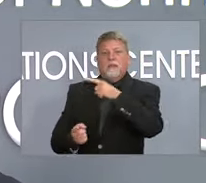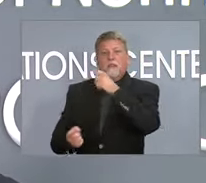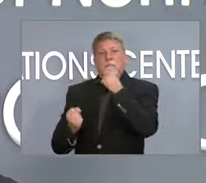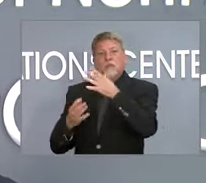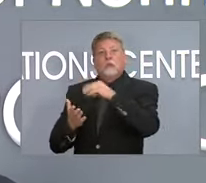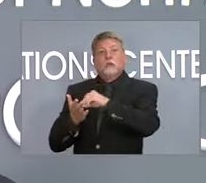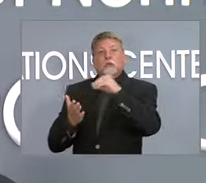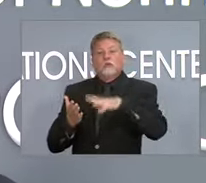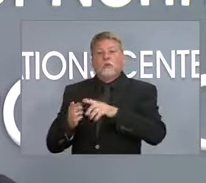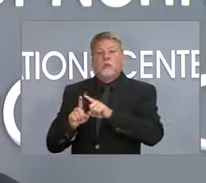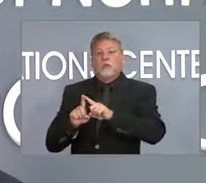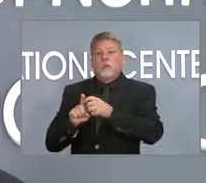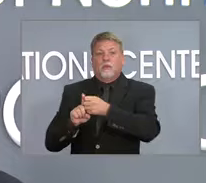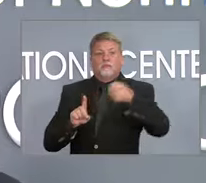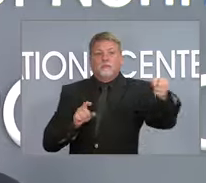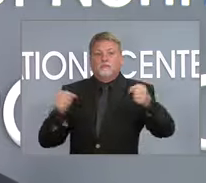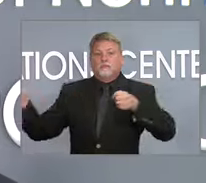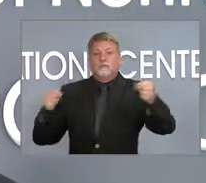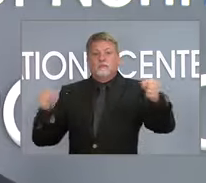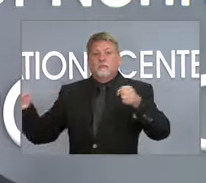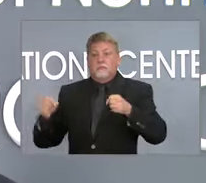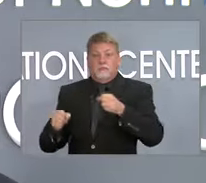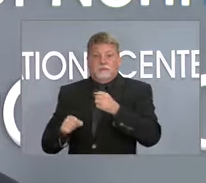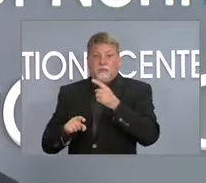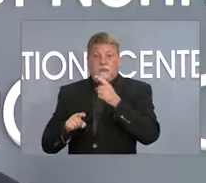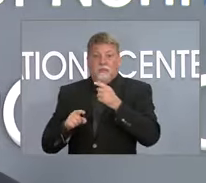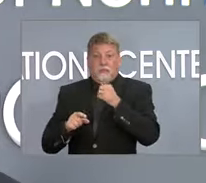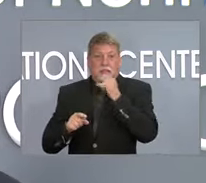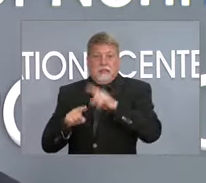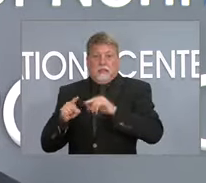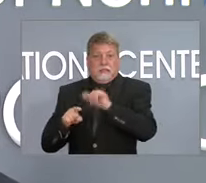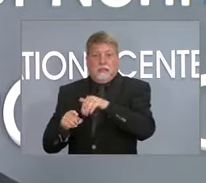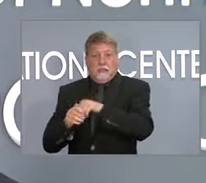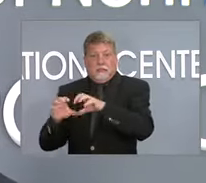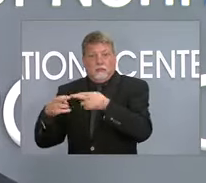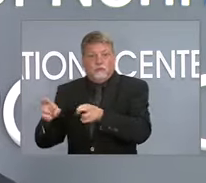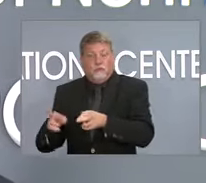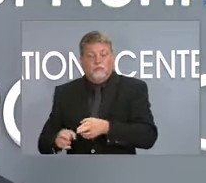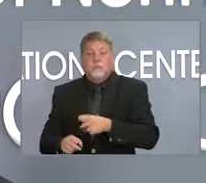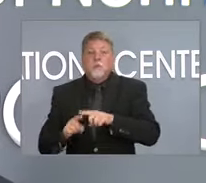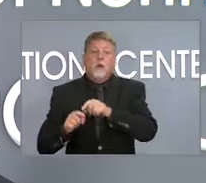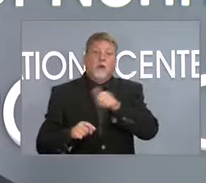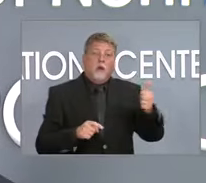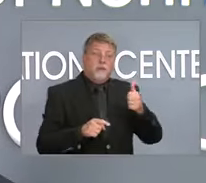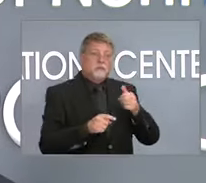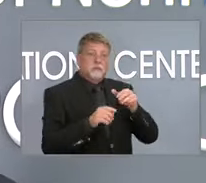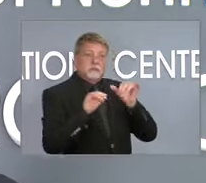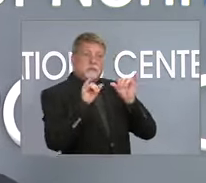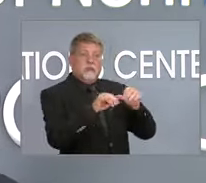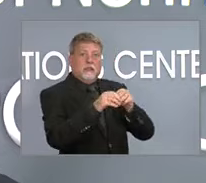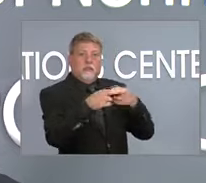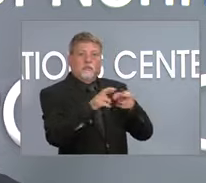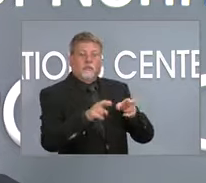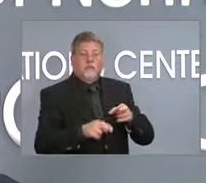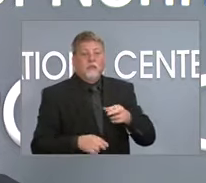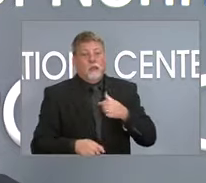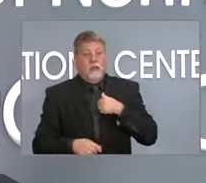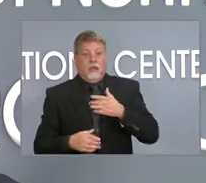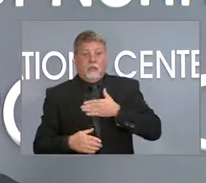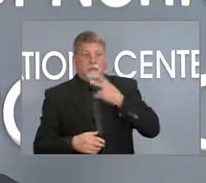students in the classroom. So I'm glad to see these school boards are doing the right thing and